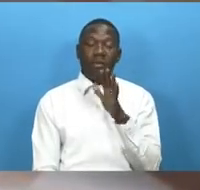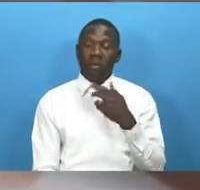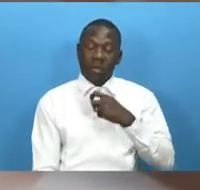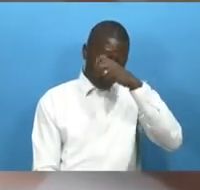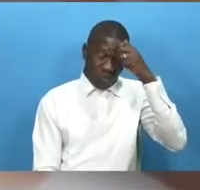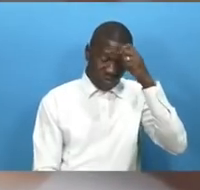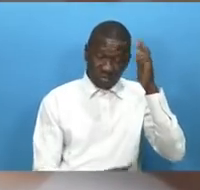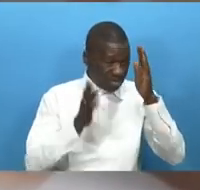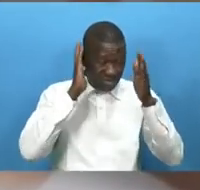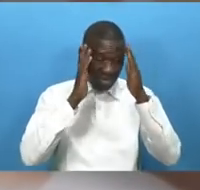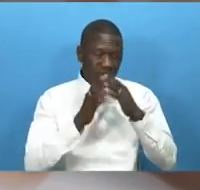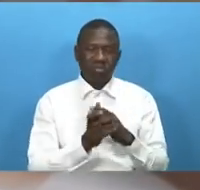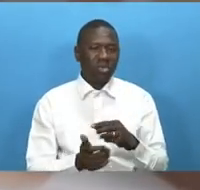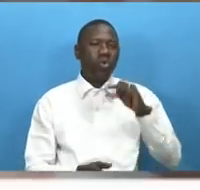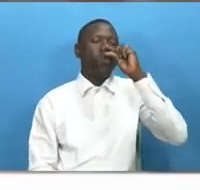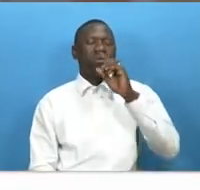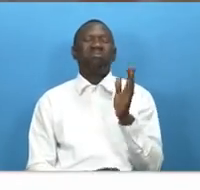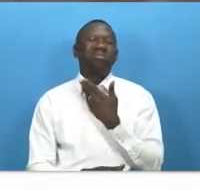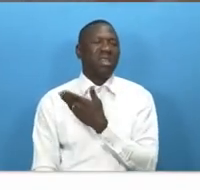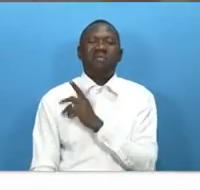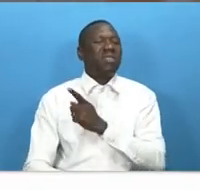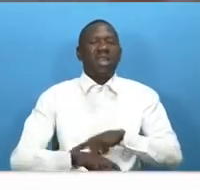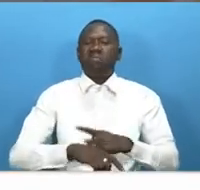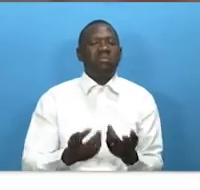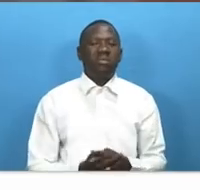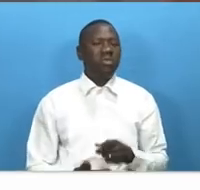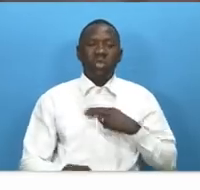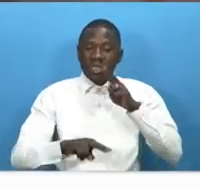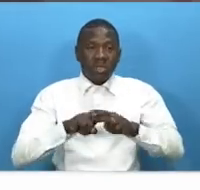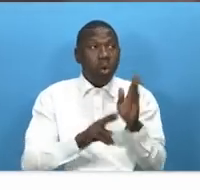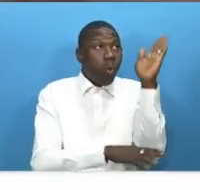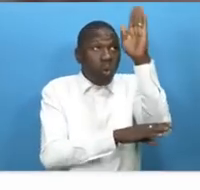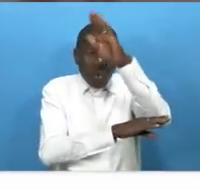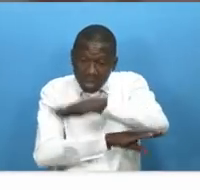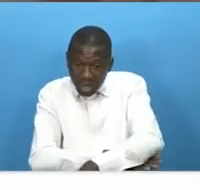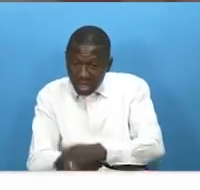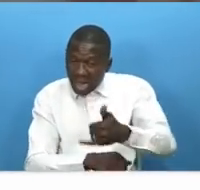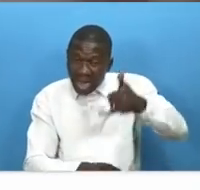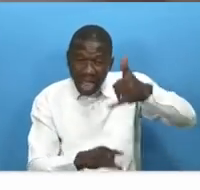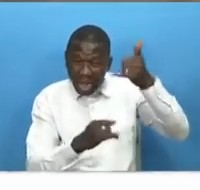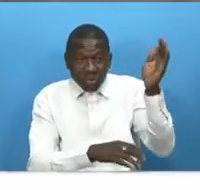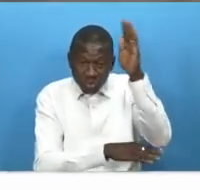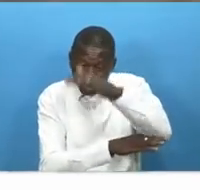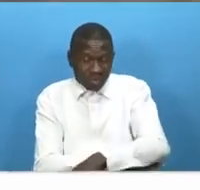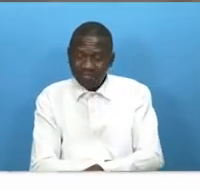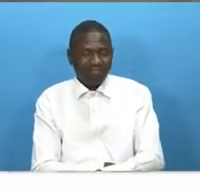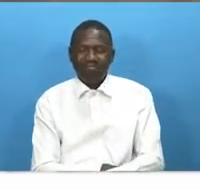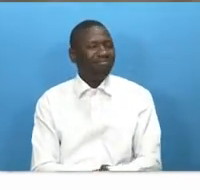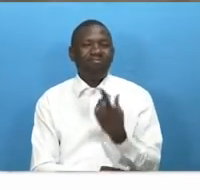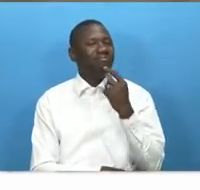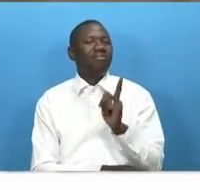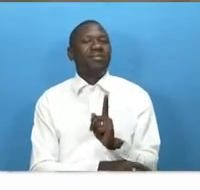have work to do i don't drink attire i don't sit down for the whole day those who do have time on their hands